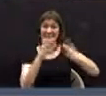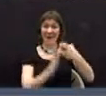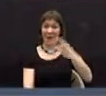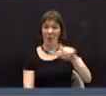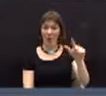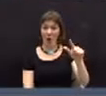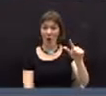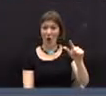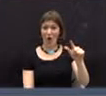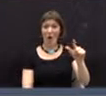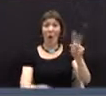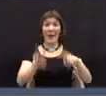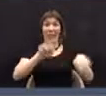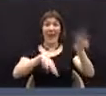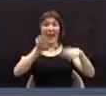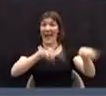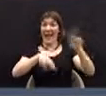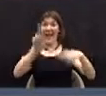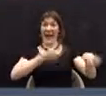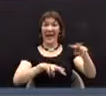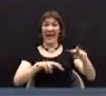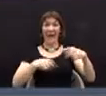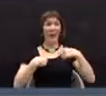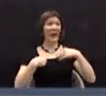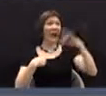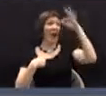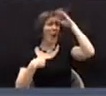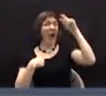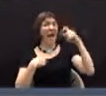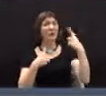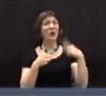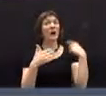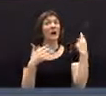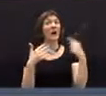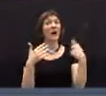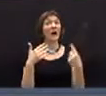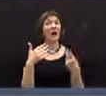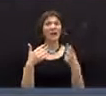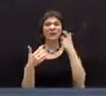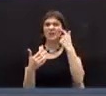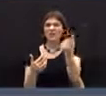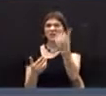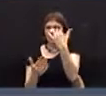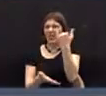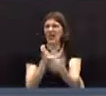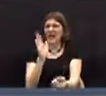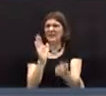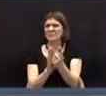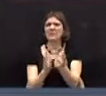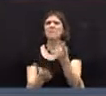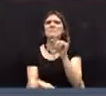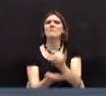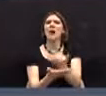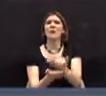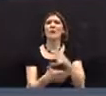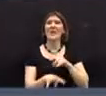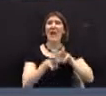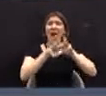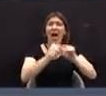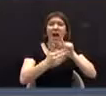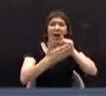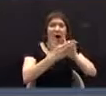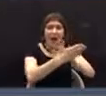and we not know that all those things had to be addressed? How could this be missed with the amount of money spent?